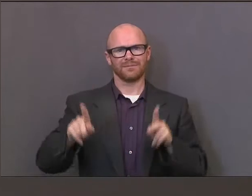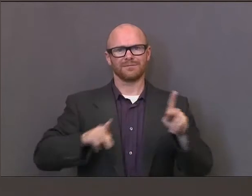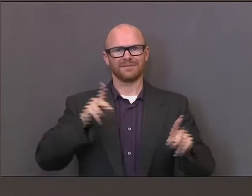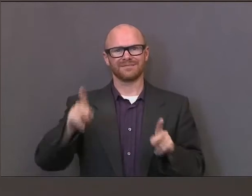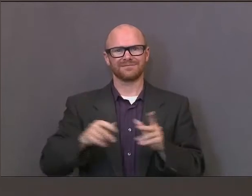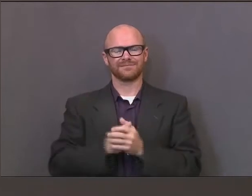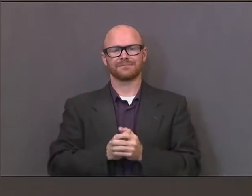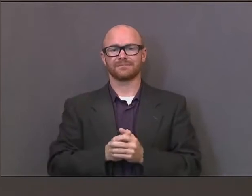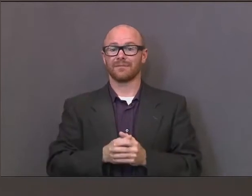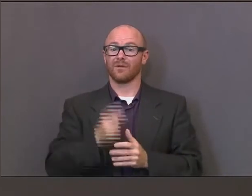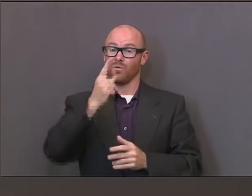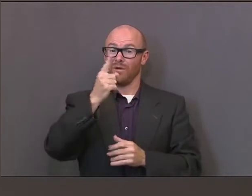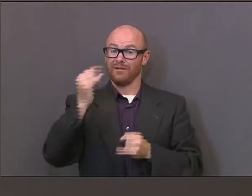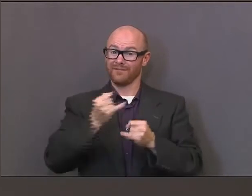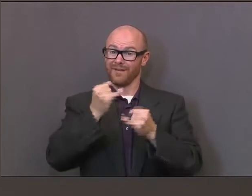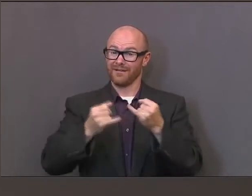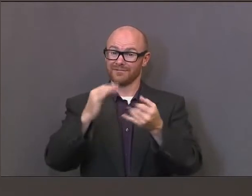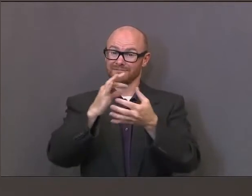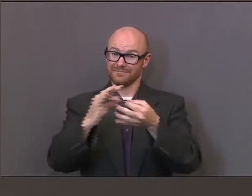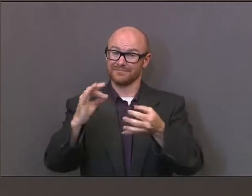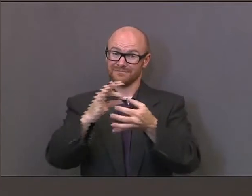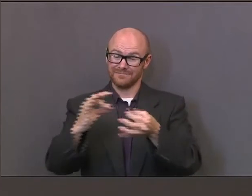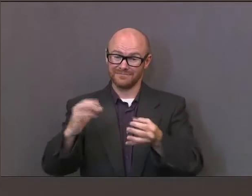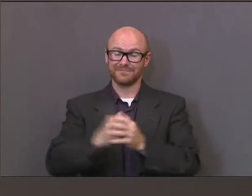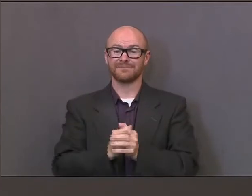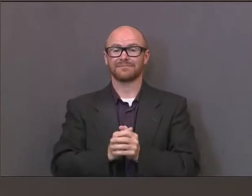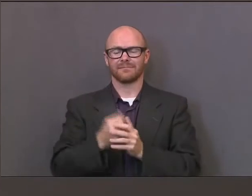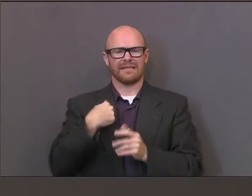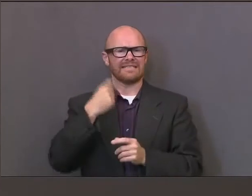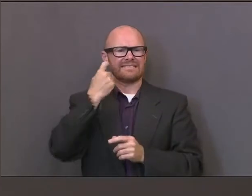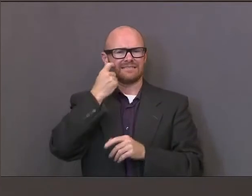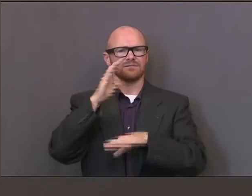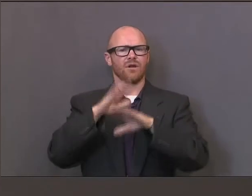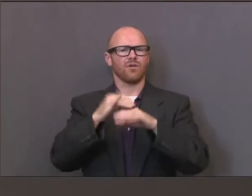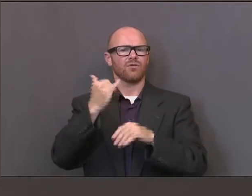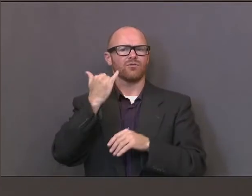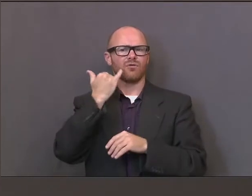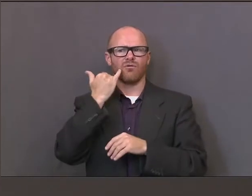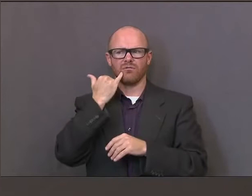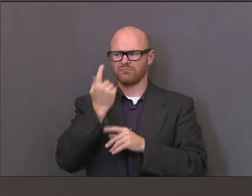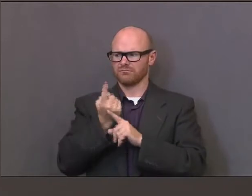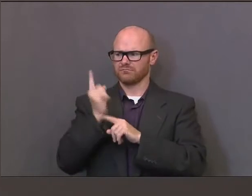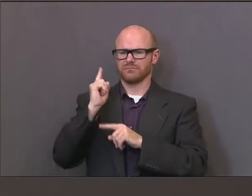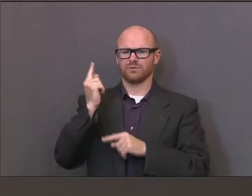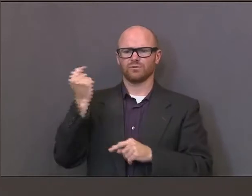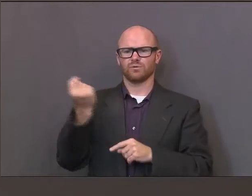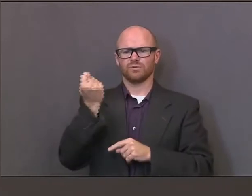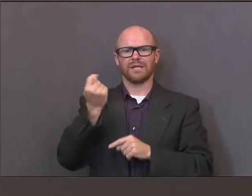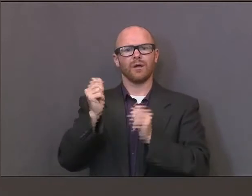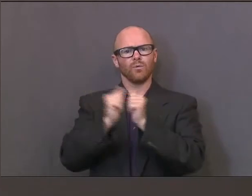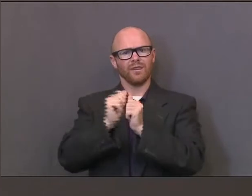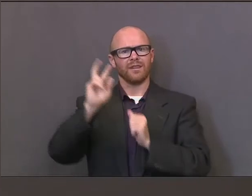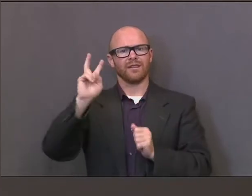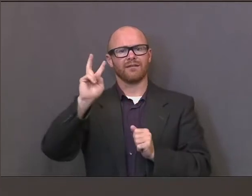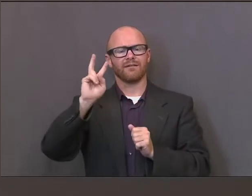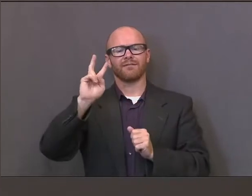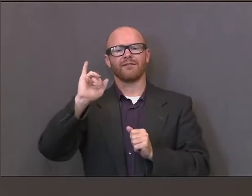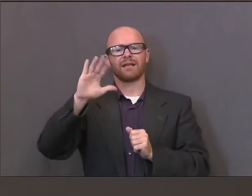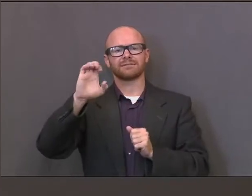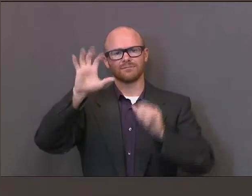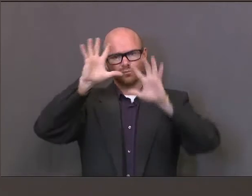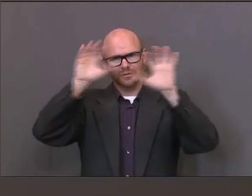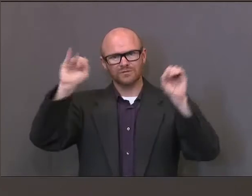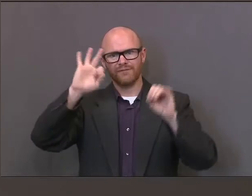One final note. I was on a conference call this past Tuesday with the vice president, and